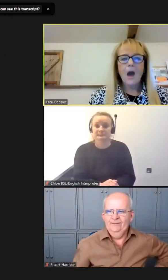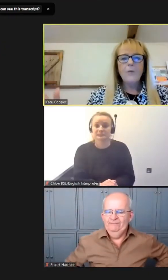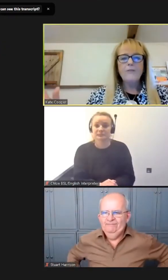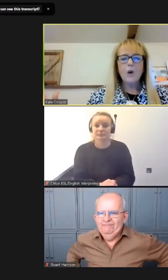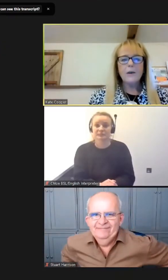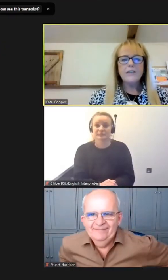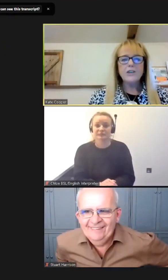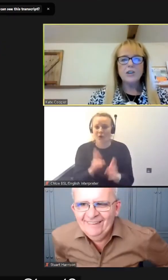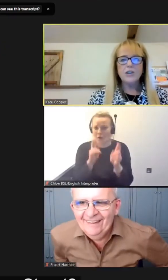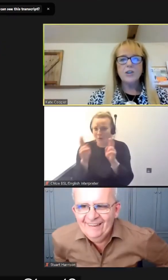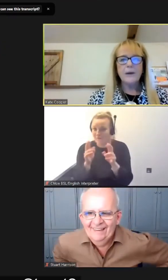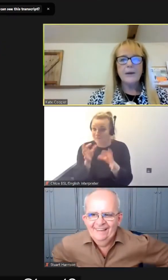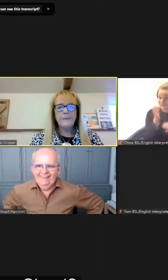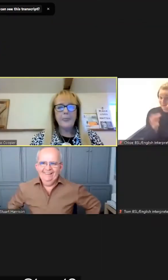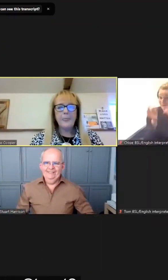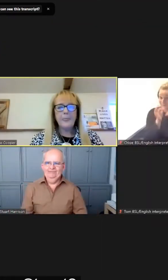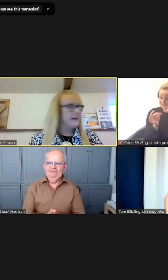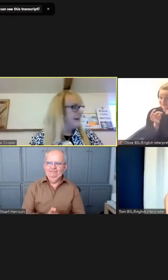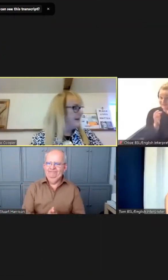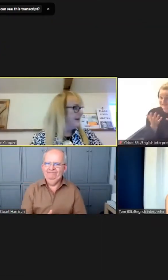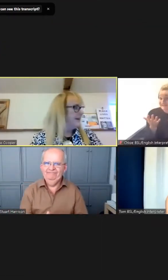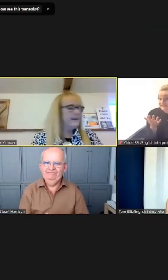I hope we've got questions, Stuart.